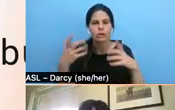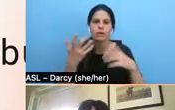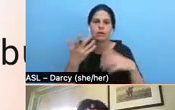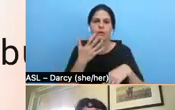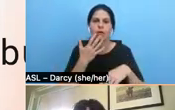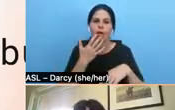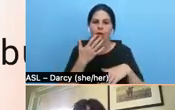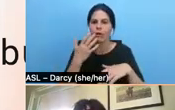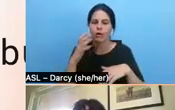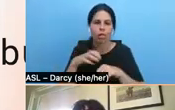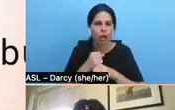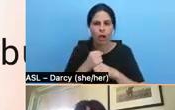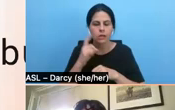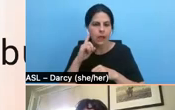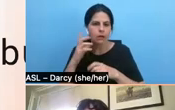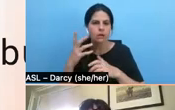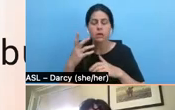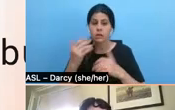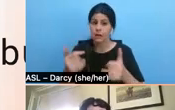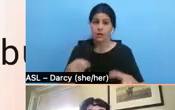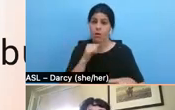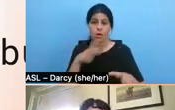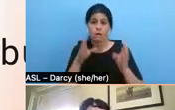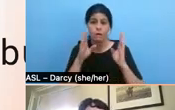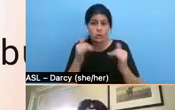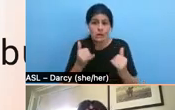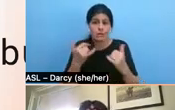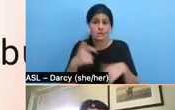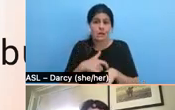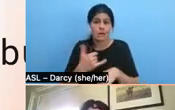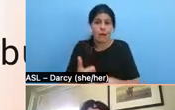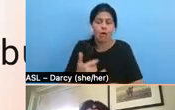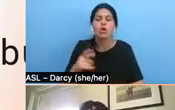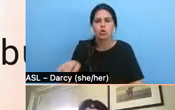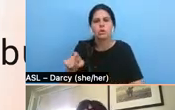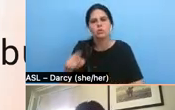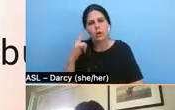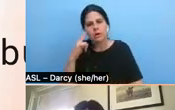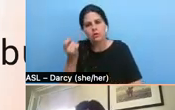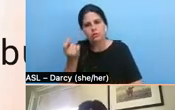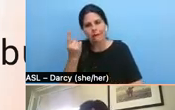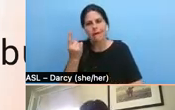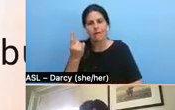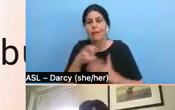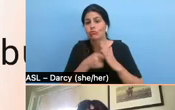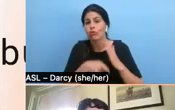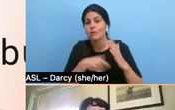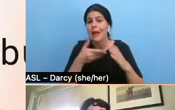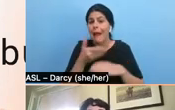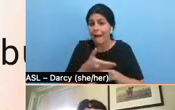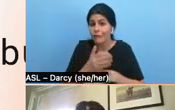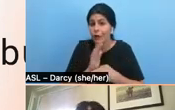necessarily at this current moment in time while you're beginning, you do need to understand that there are costs after finishing the film,